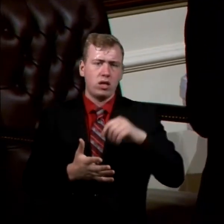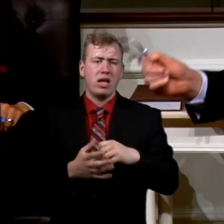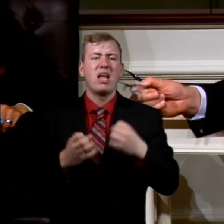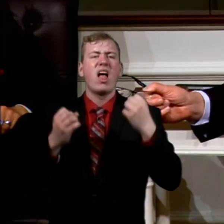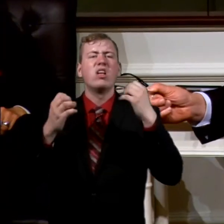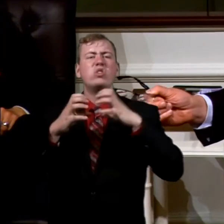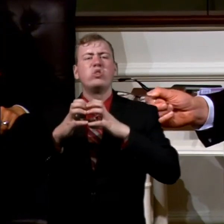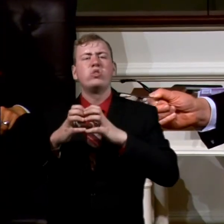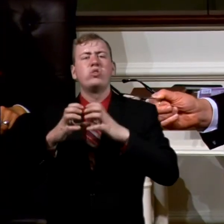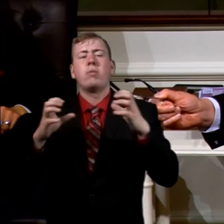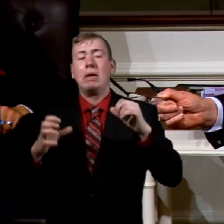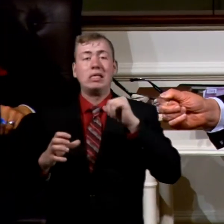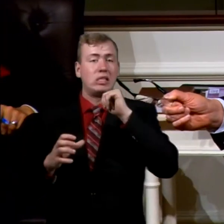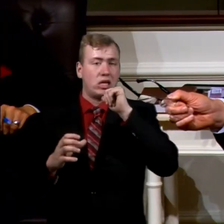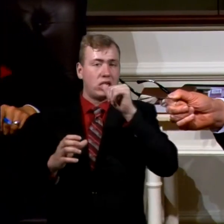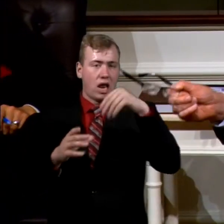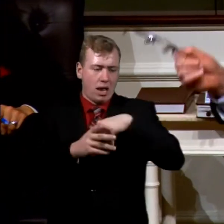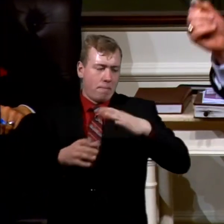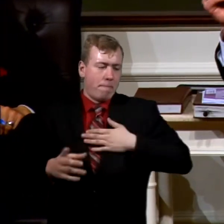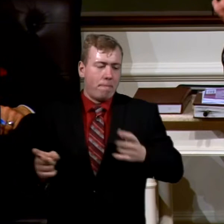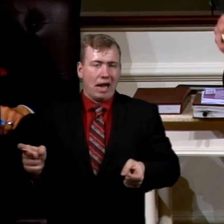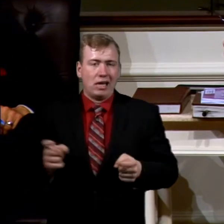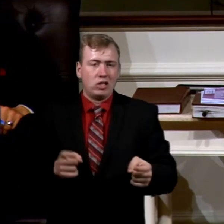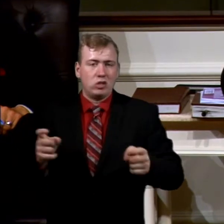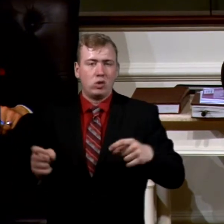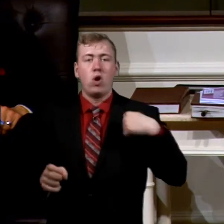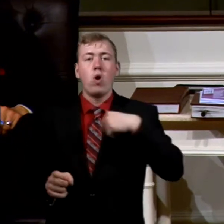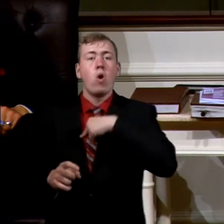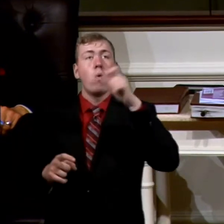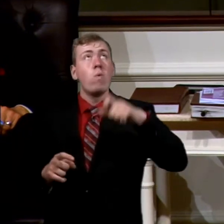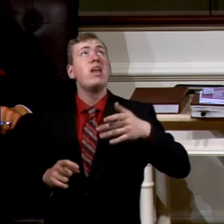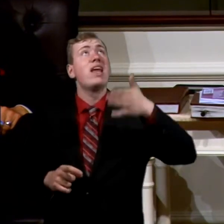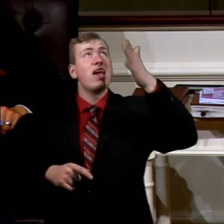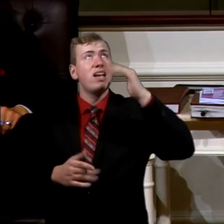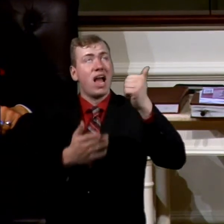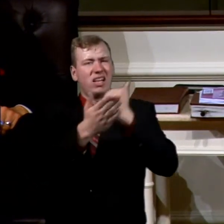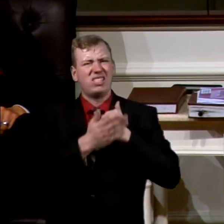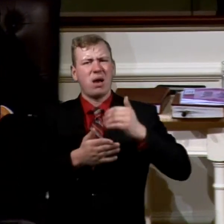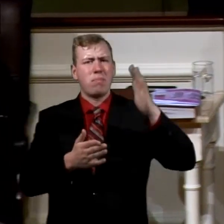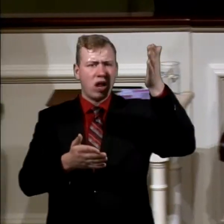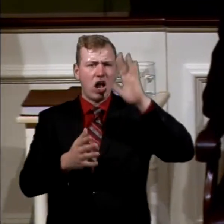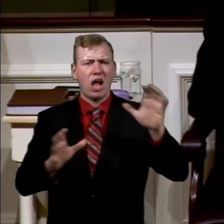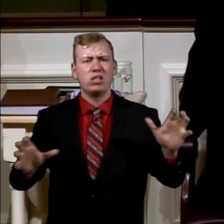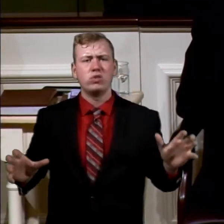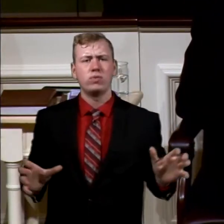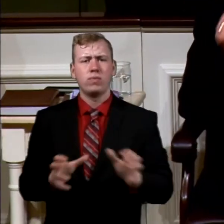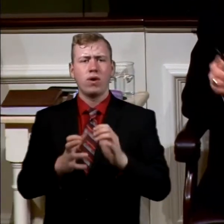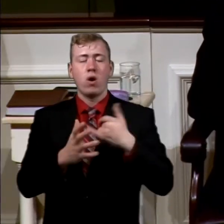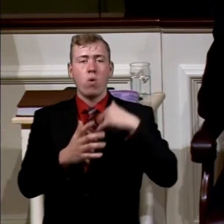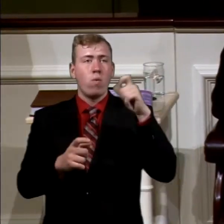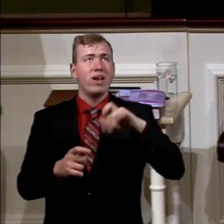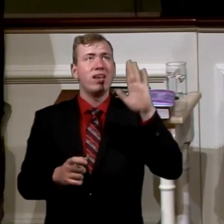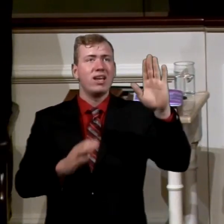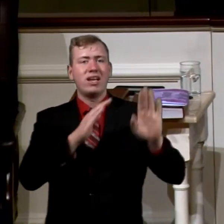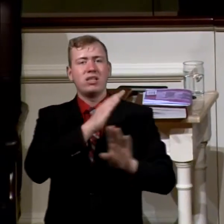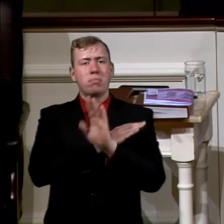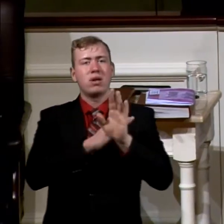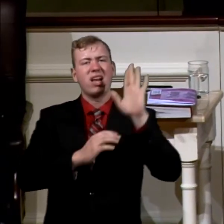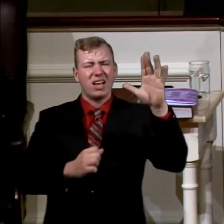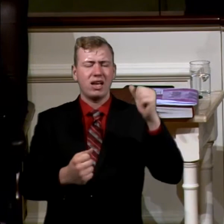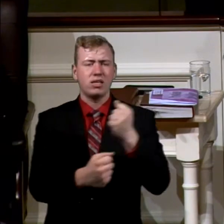my hands. We need the help of God. We need the work of God to help us. We need his providence and his love.